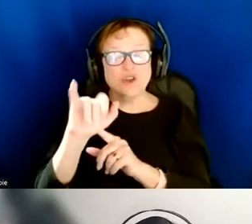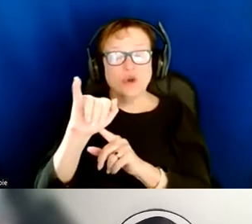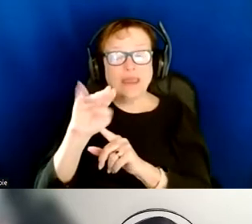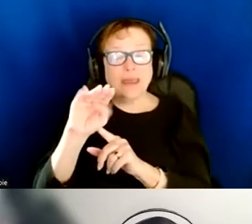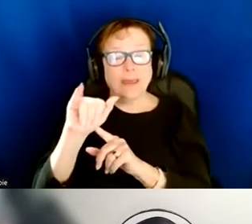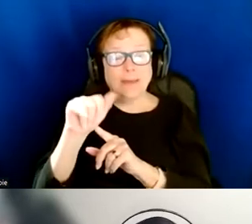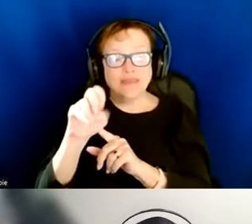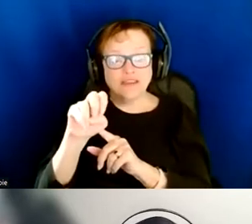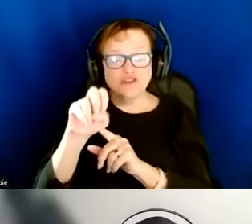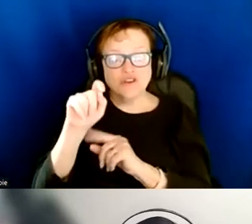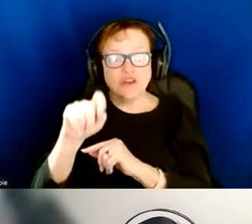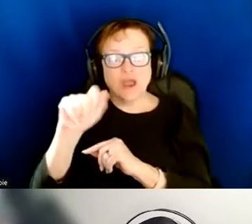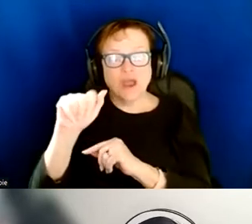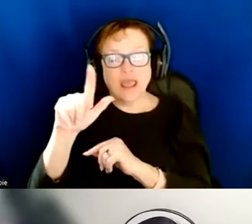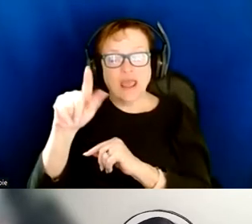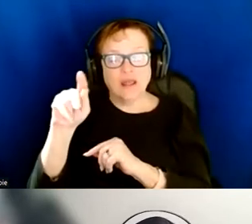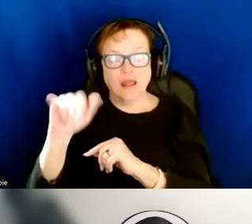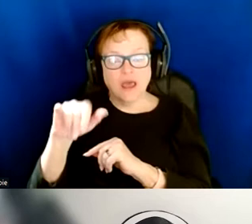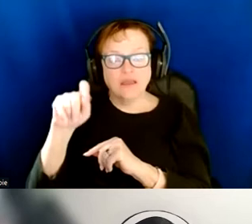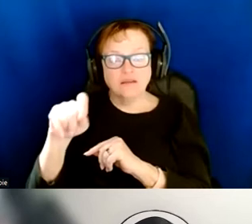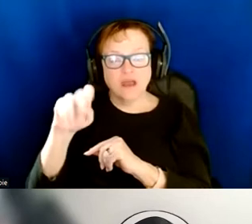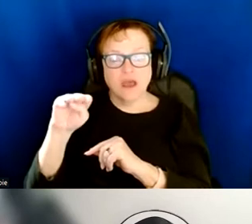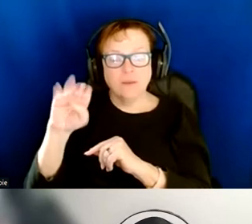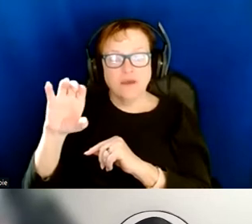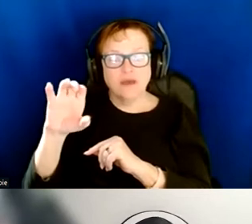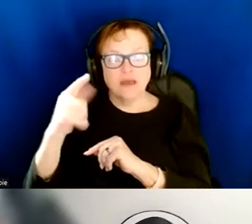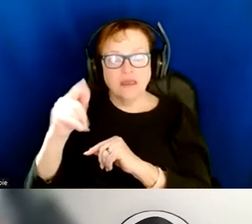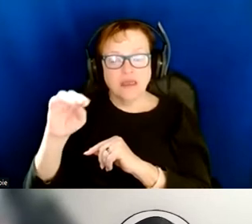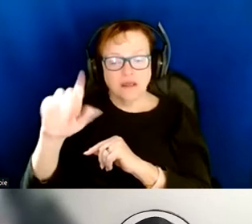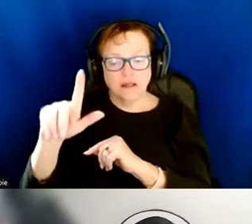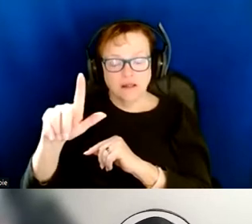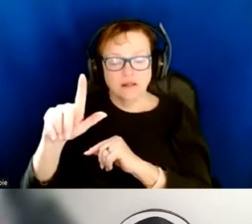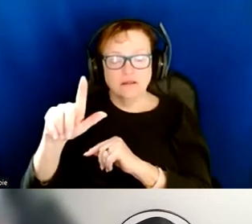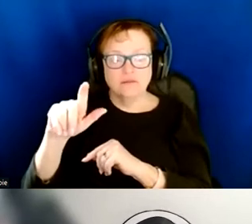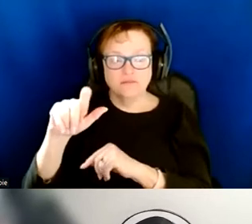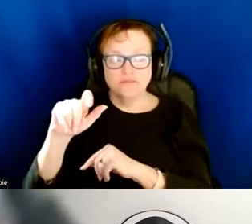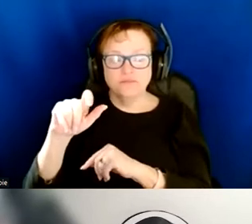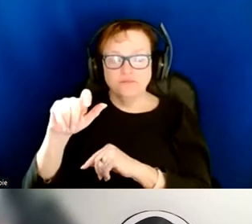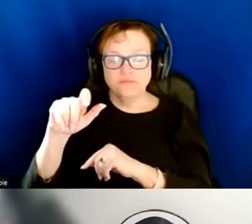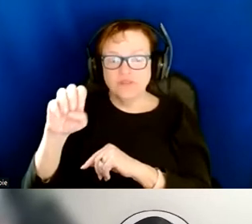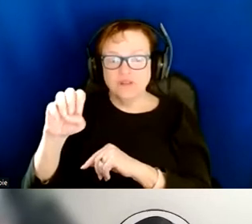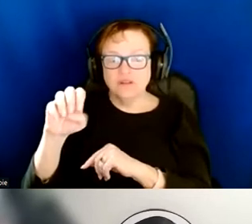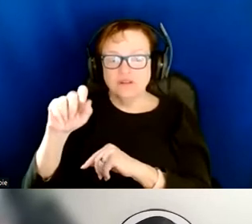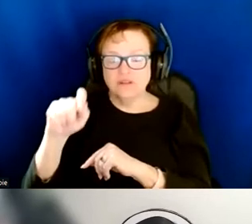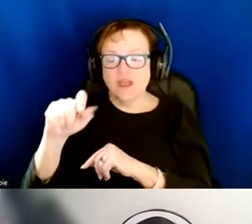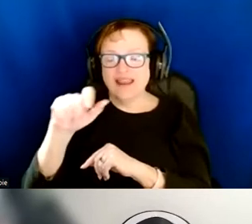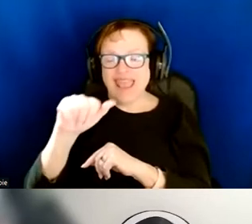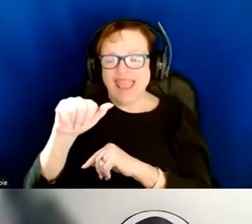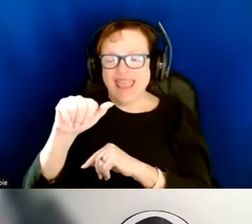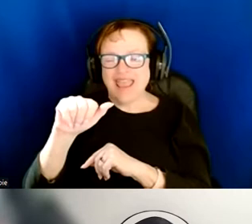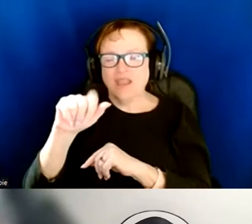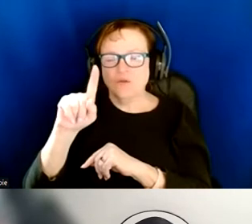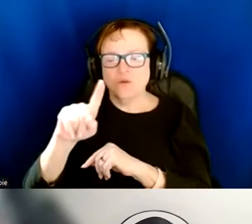ally dot mcgill dot ca that's i m a g e dot a one one y